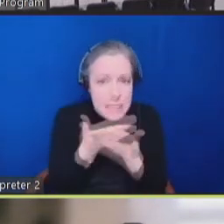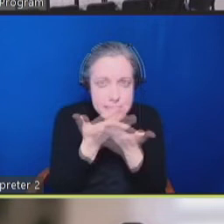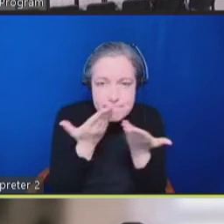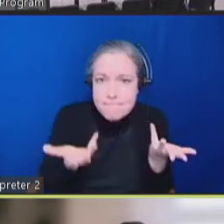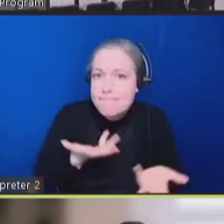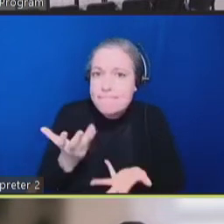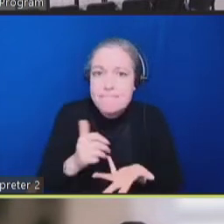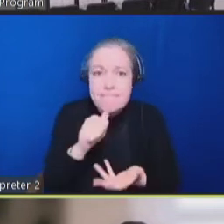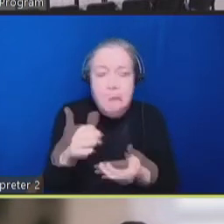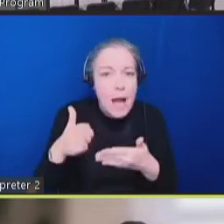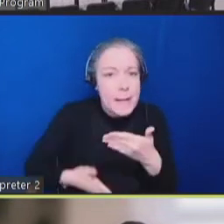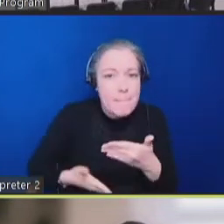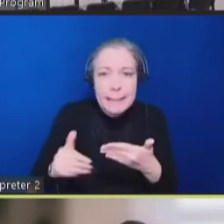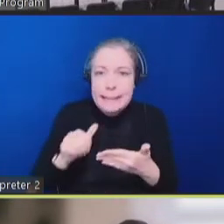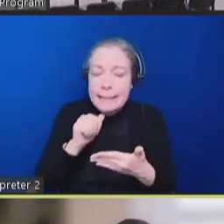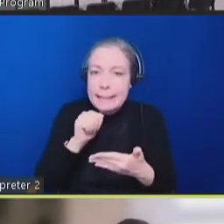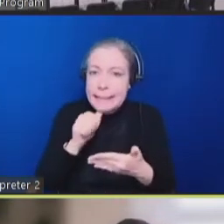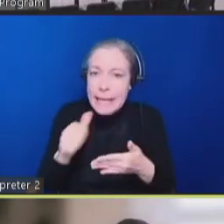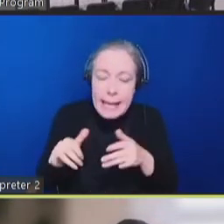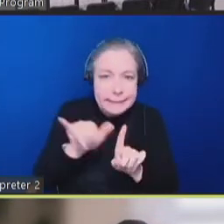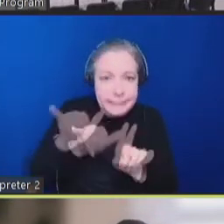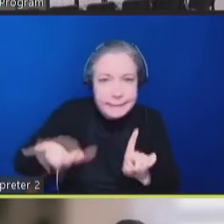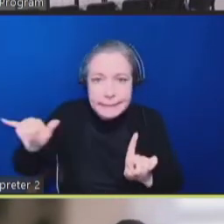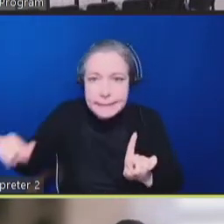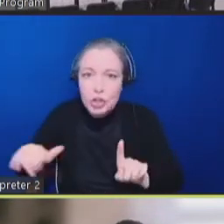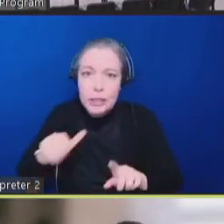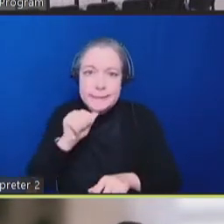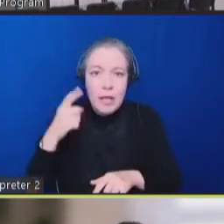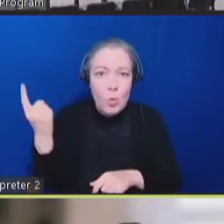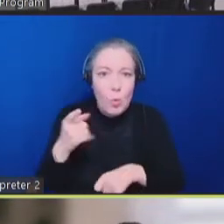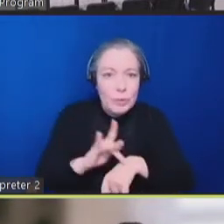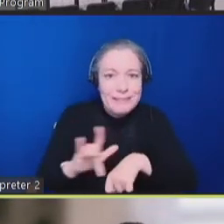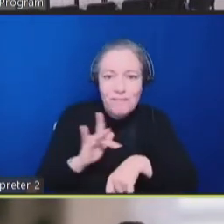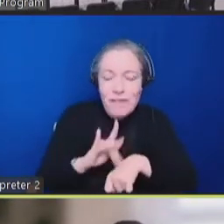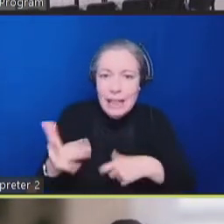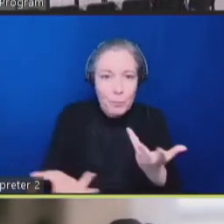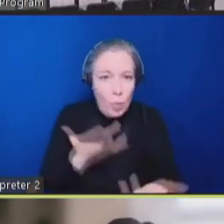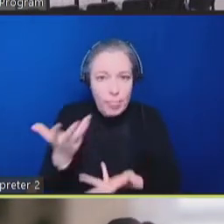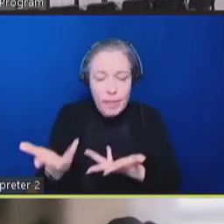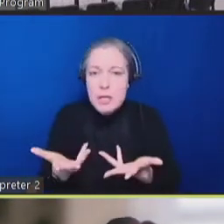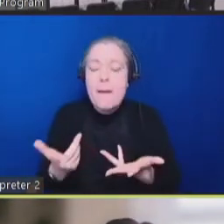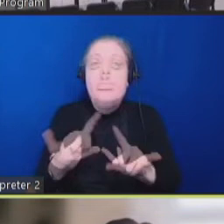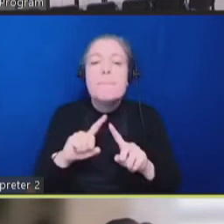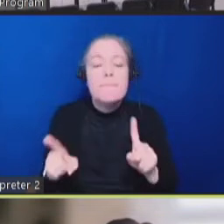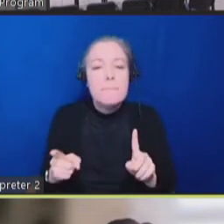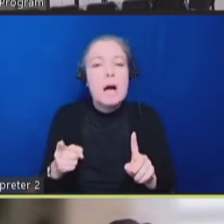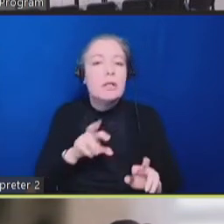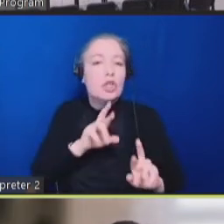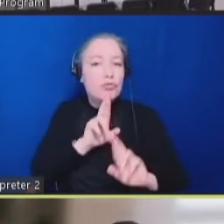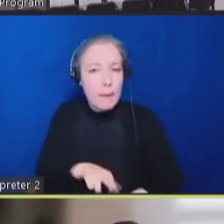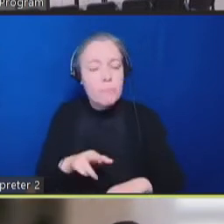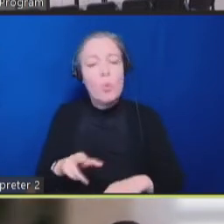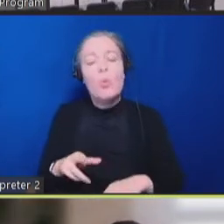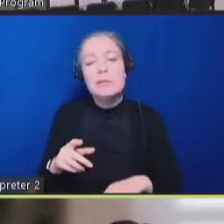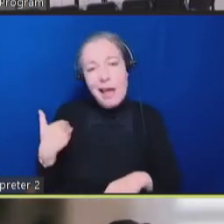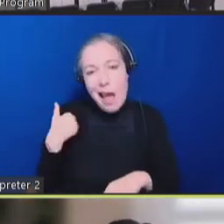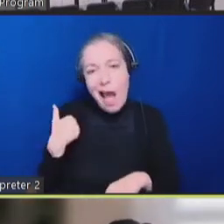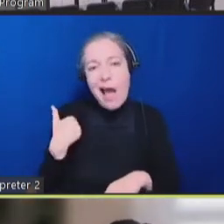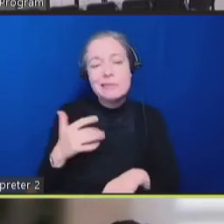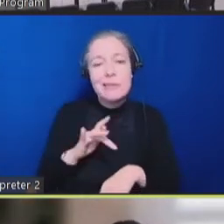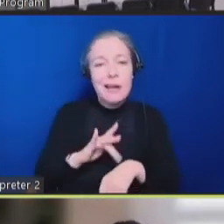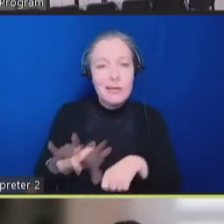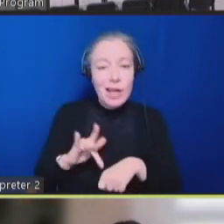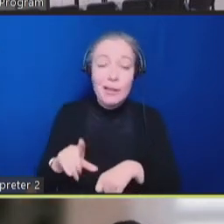and not always available. However, the data and anecdotal reports that were available suggest that these